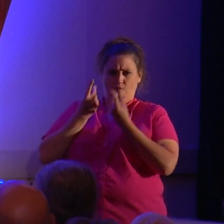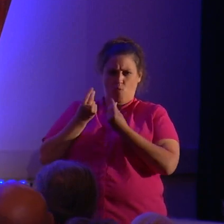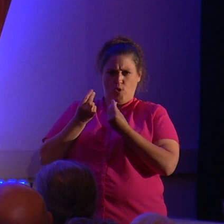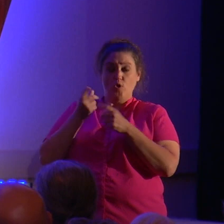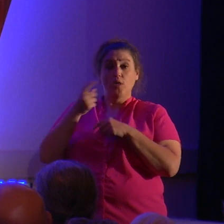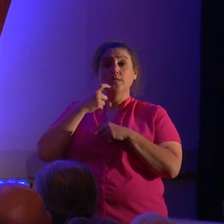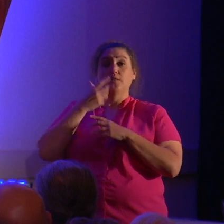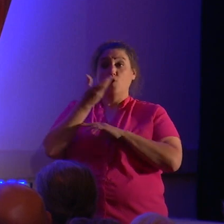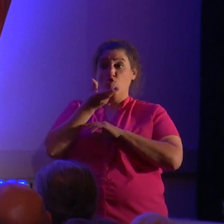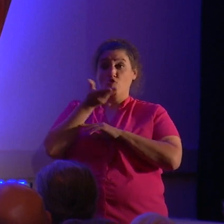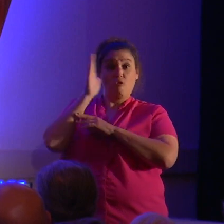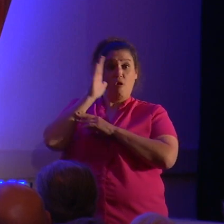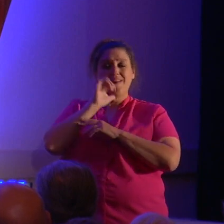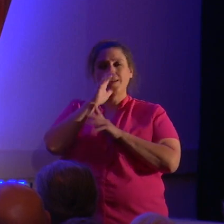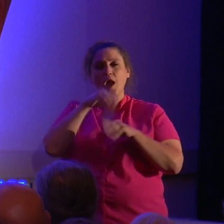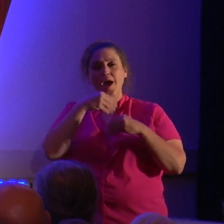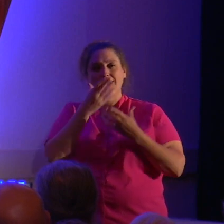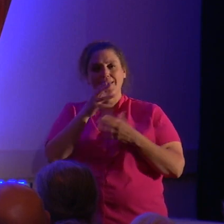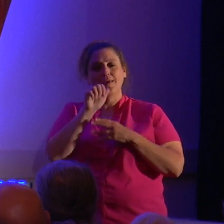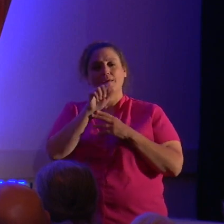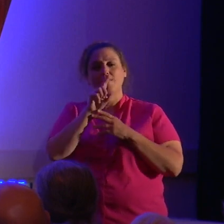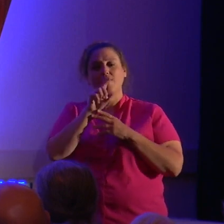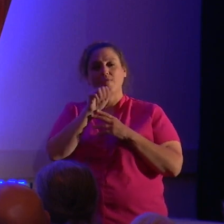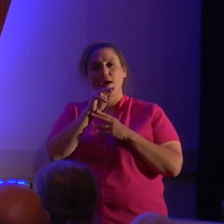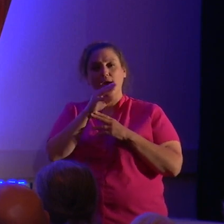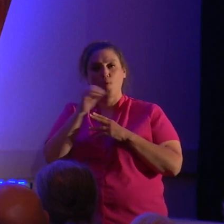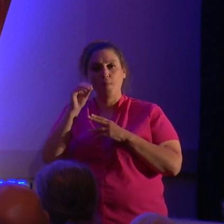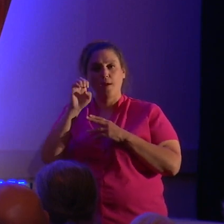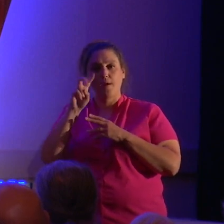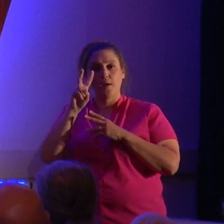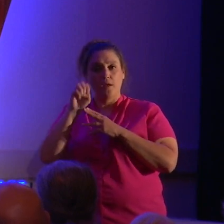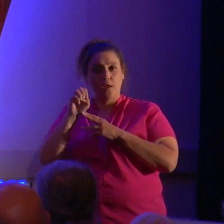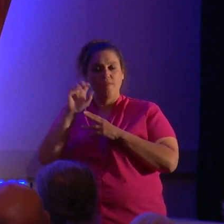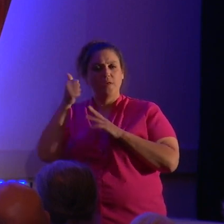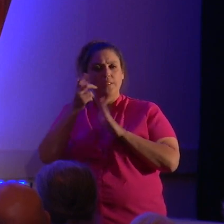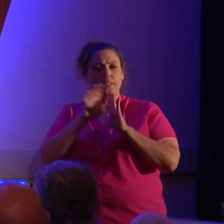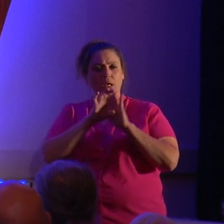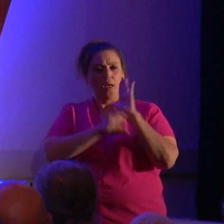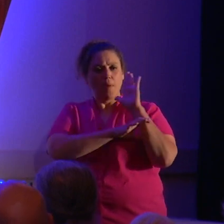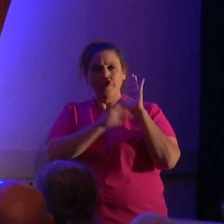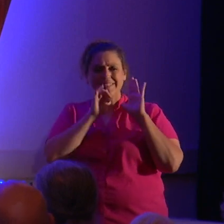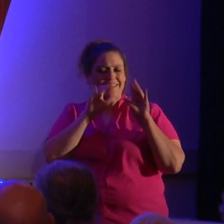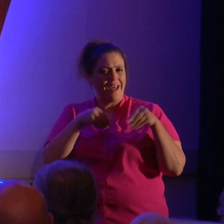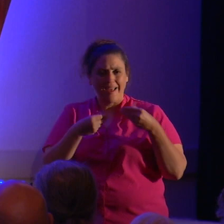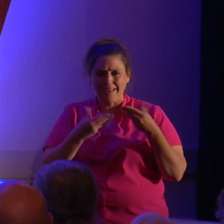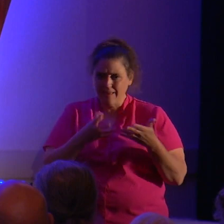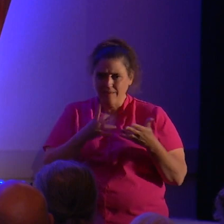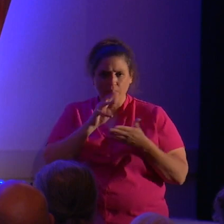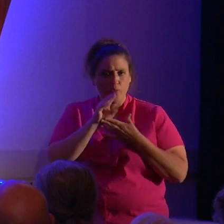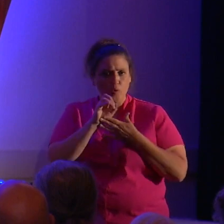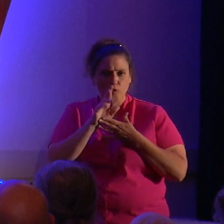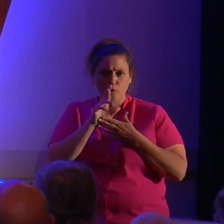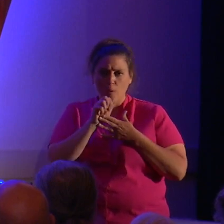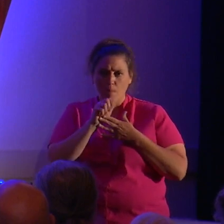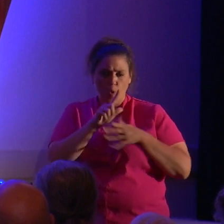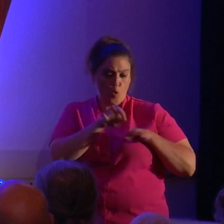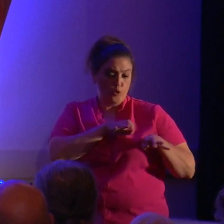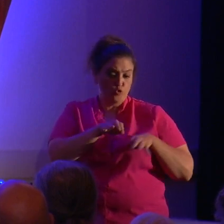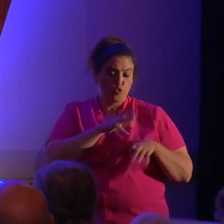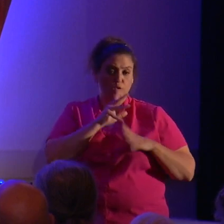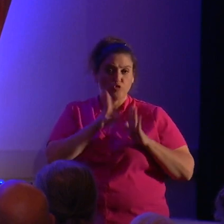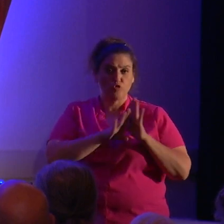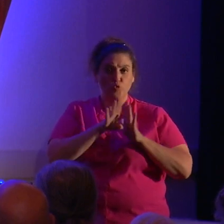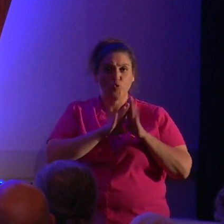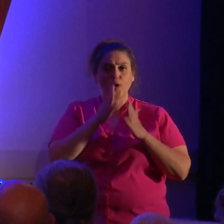did not give Adam and Eve the Ten Commandments. He didn't give them the necessary moral instruction to create a good world,